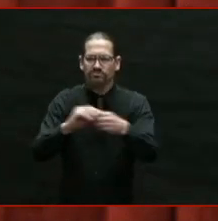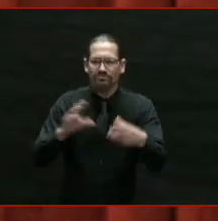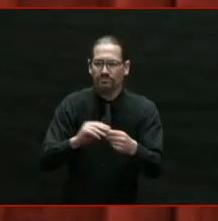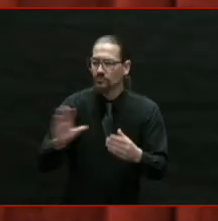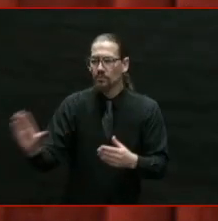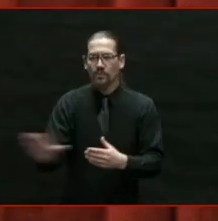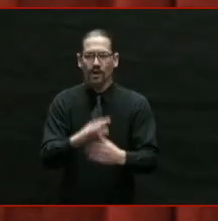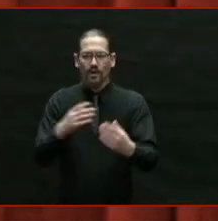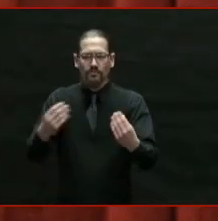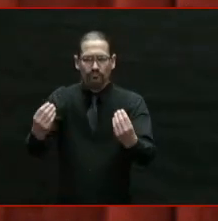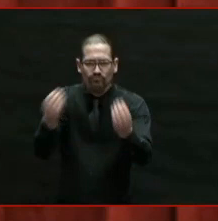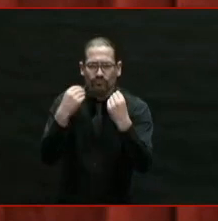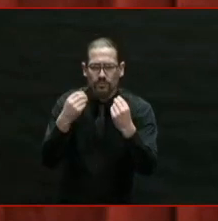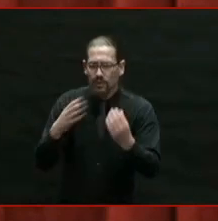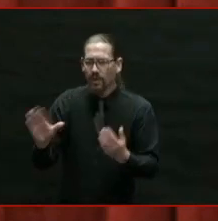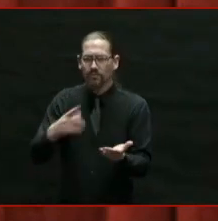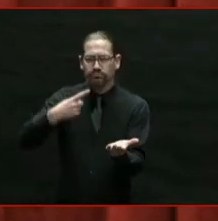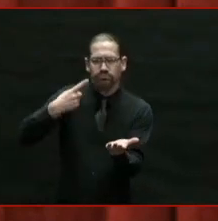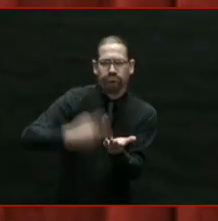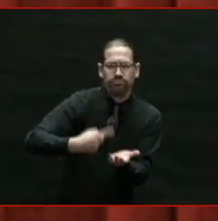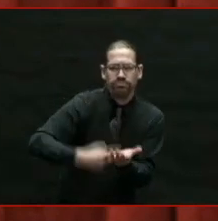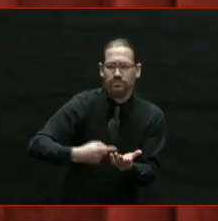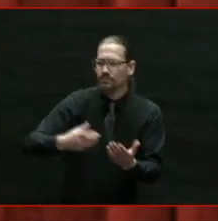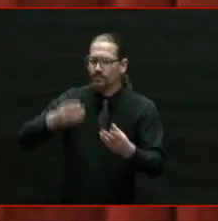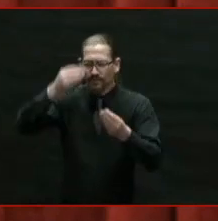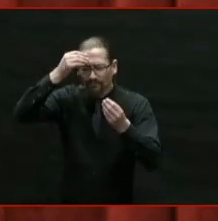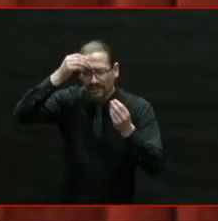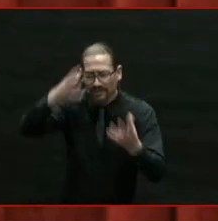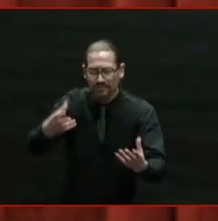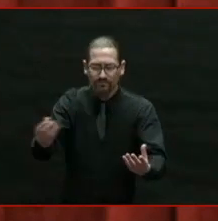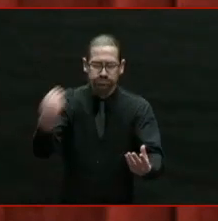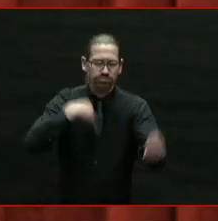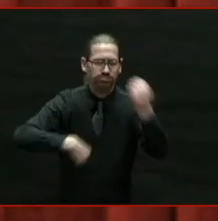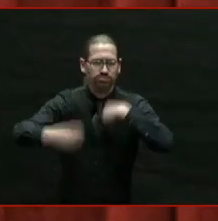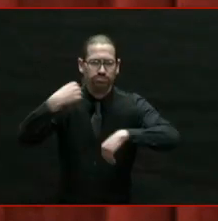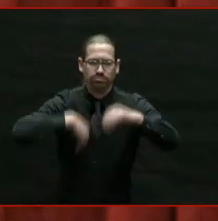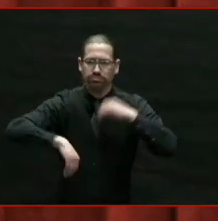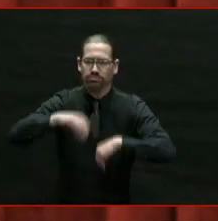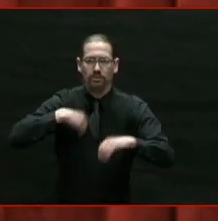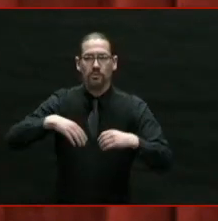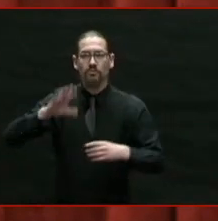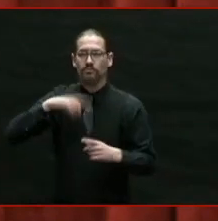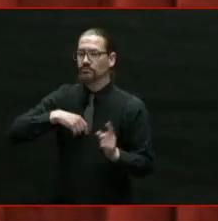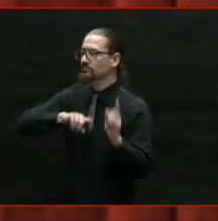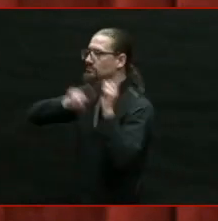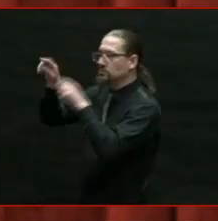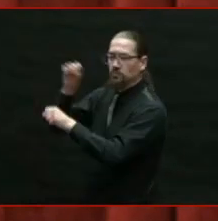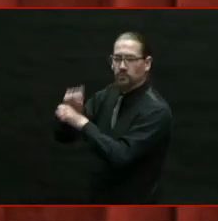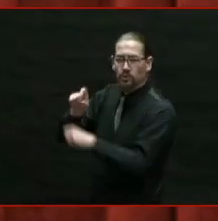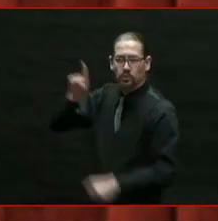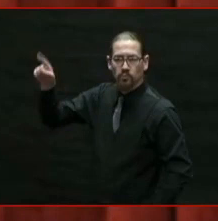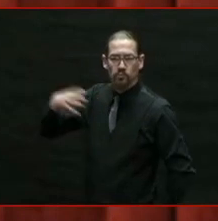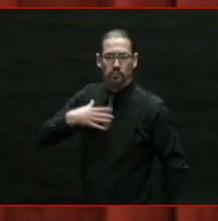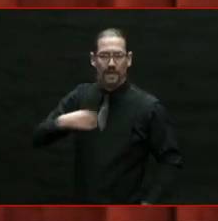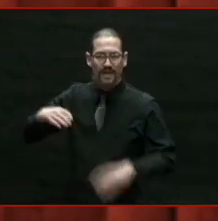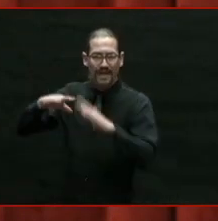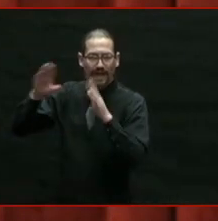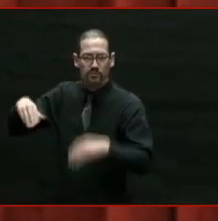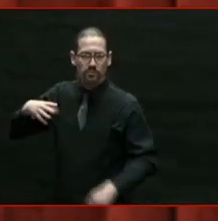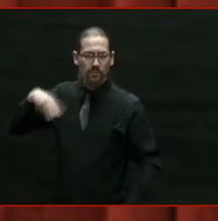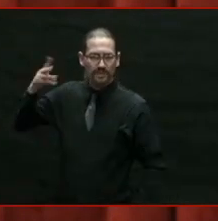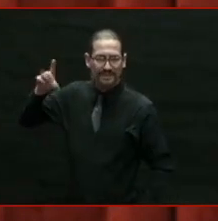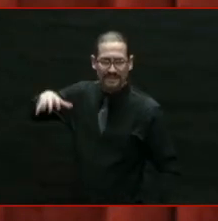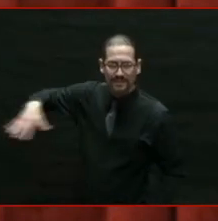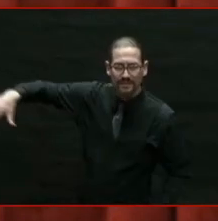me, and you will be top of mind in what I do. that means